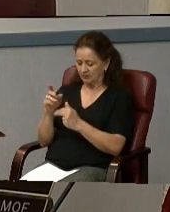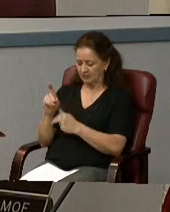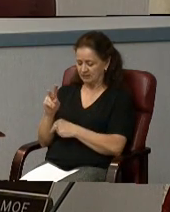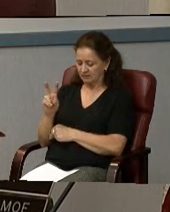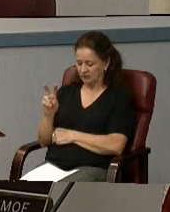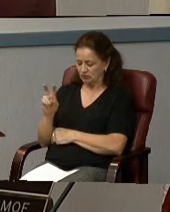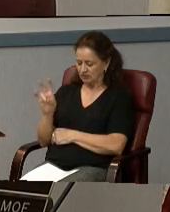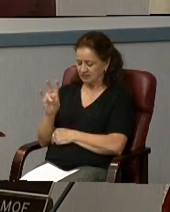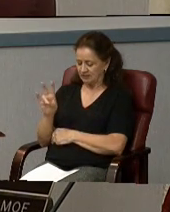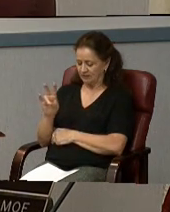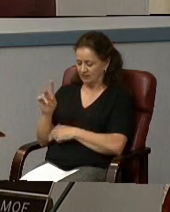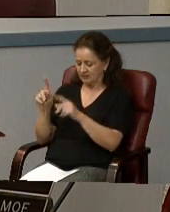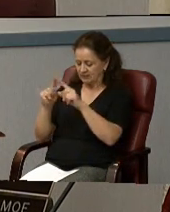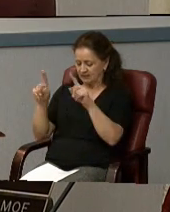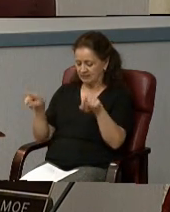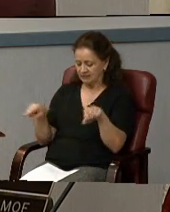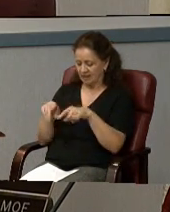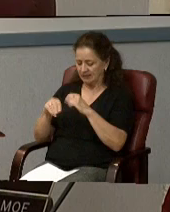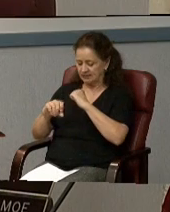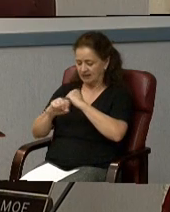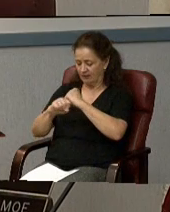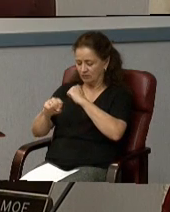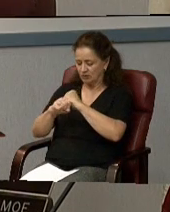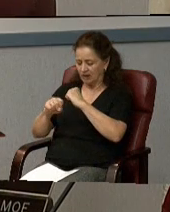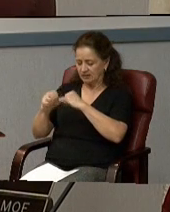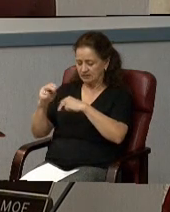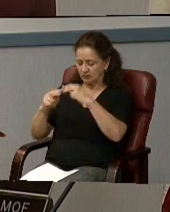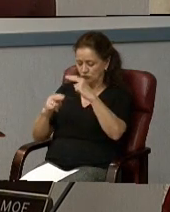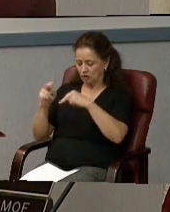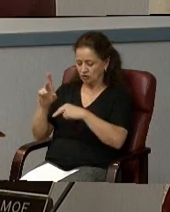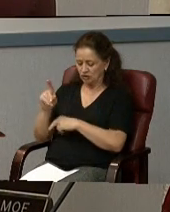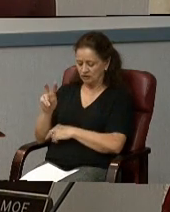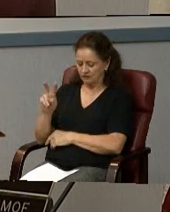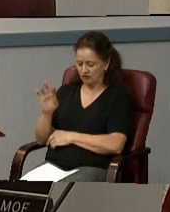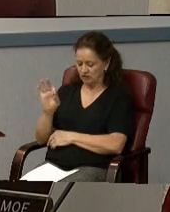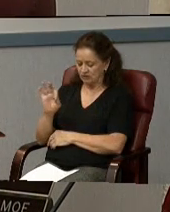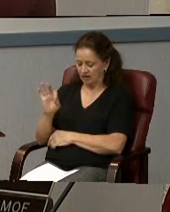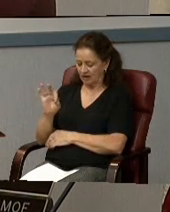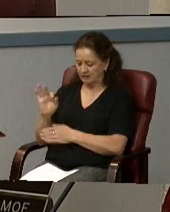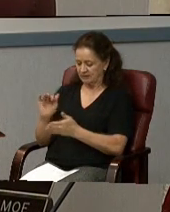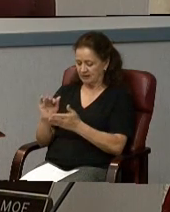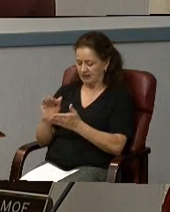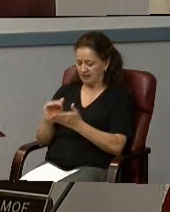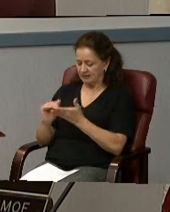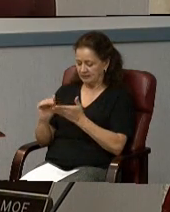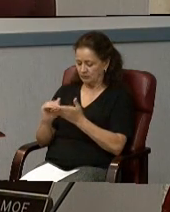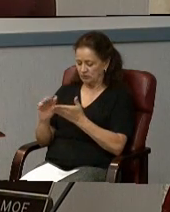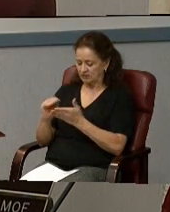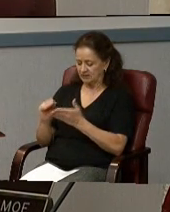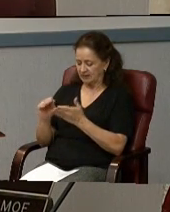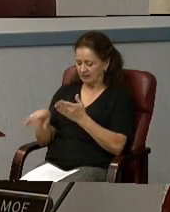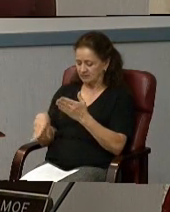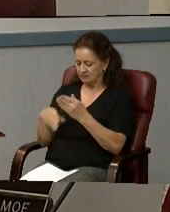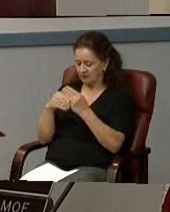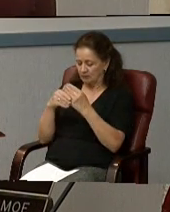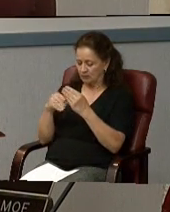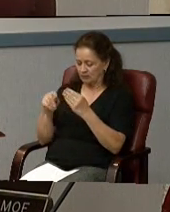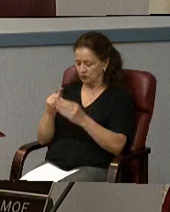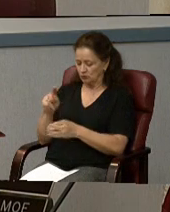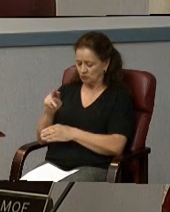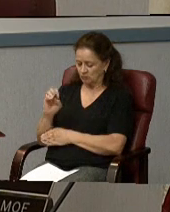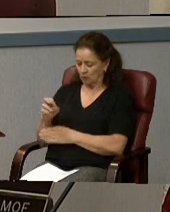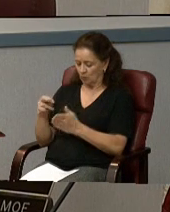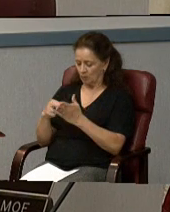Signs and Advertising Structures, Division 9, Exceptions and Supplements to Zone Regulations, Division